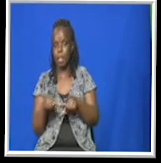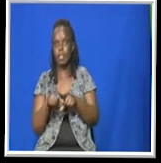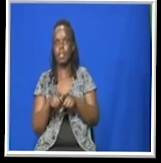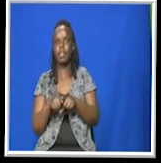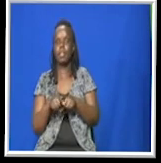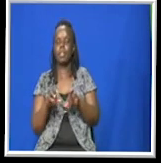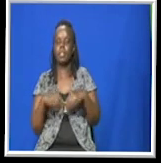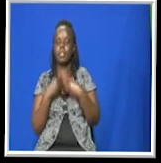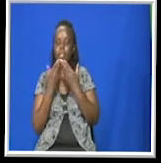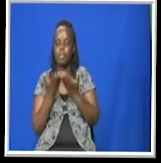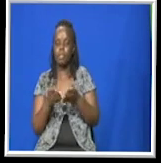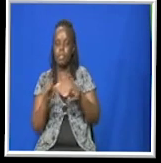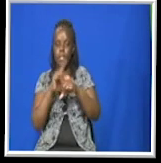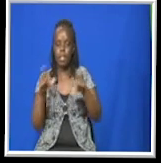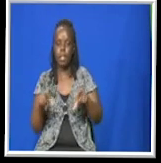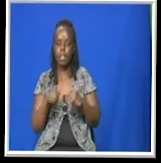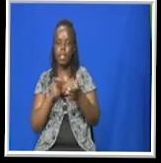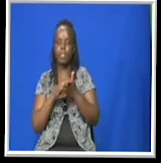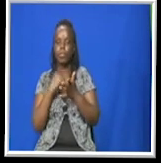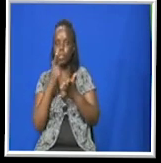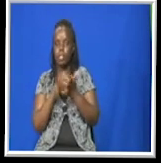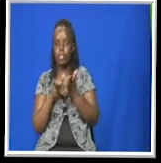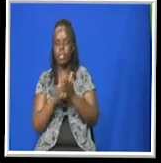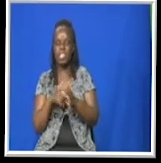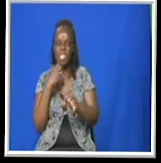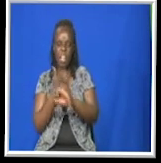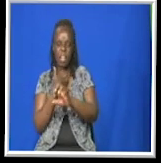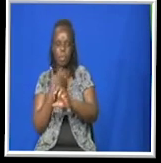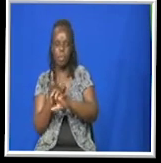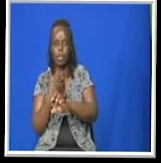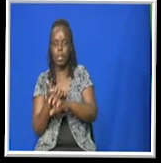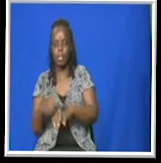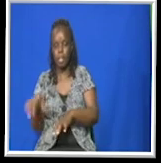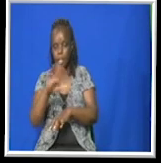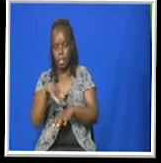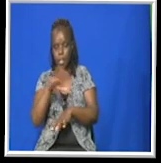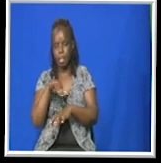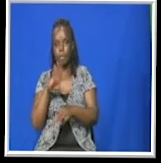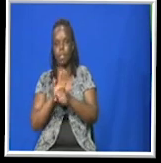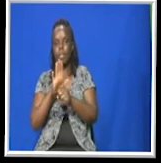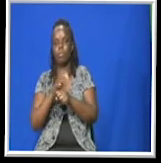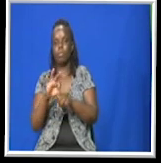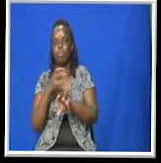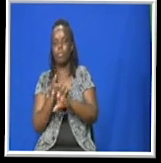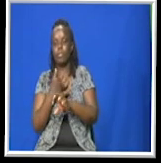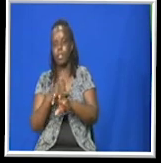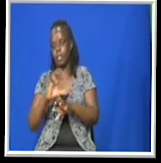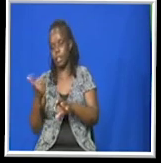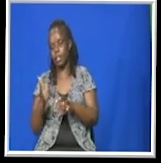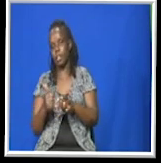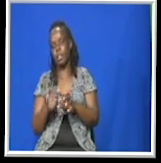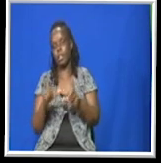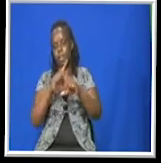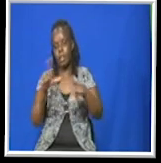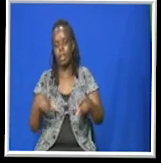This gives us the land that we say land is rocky in an area, a lot of rocks. There is the other piece of land where there